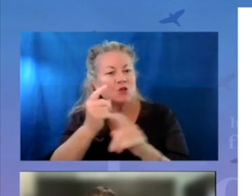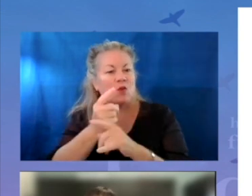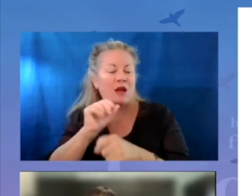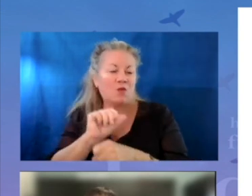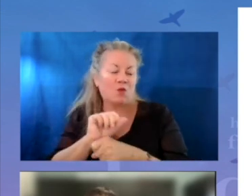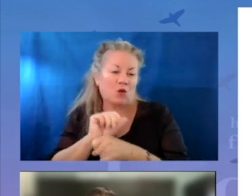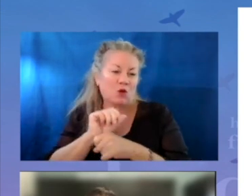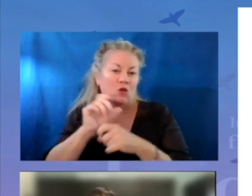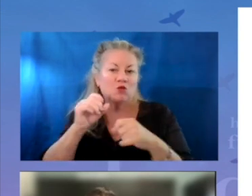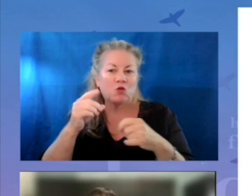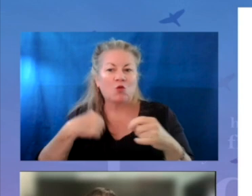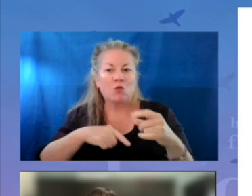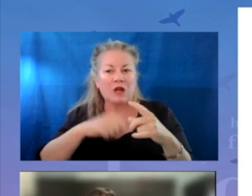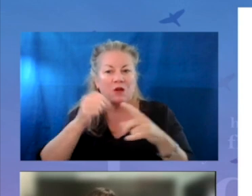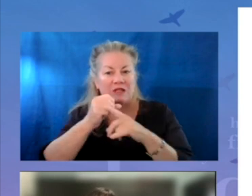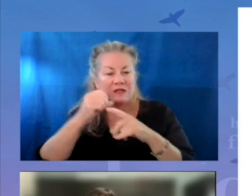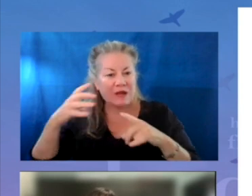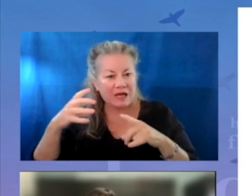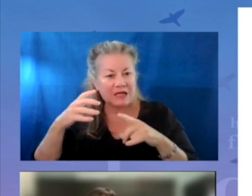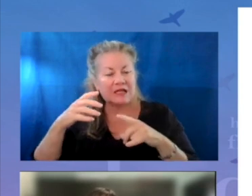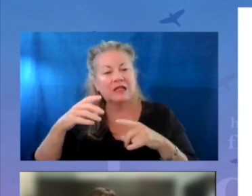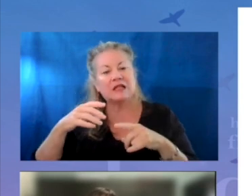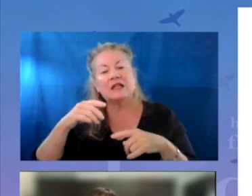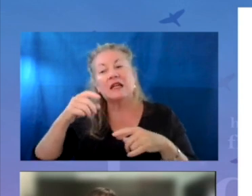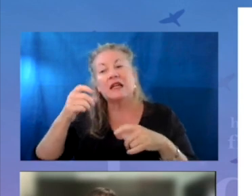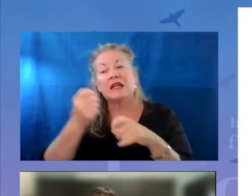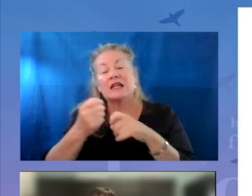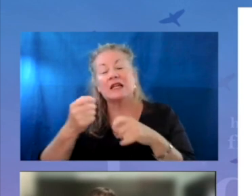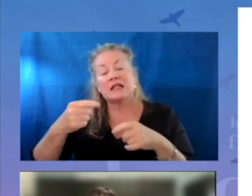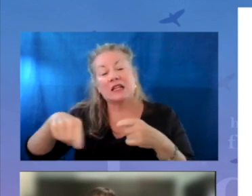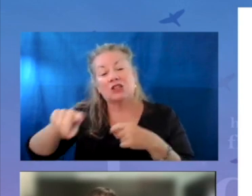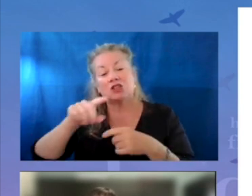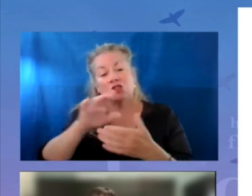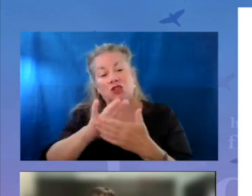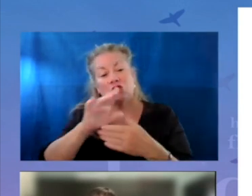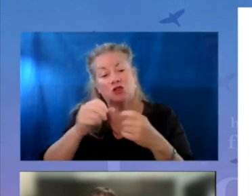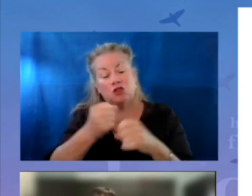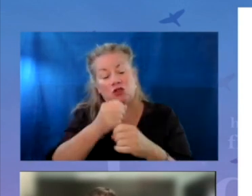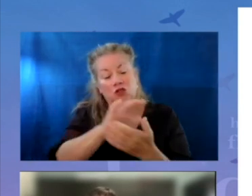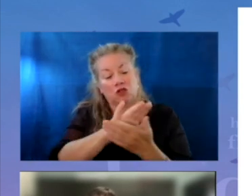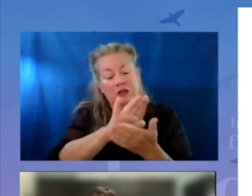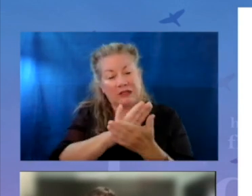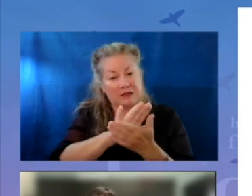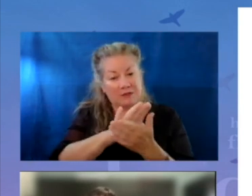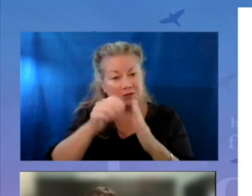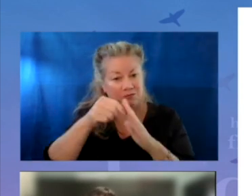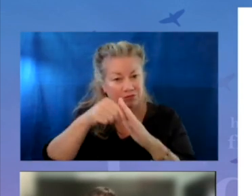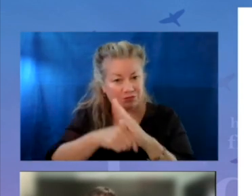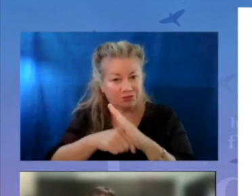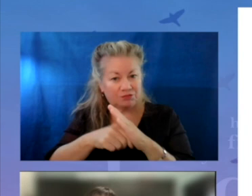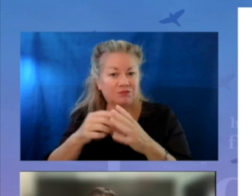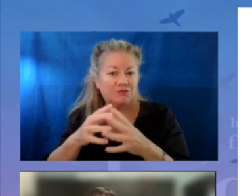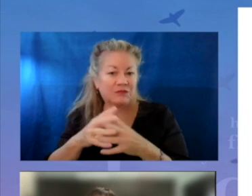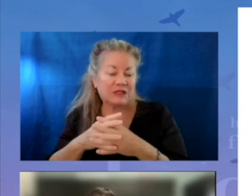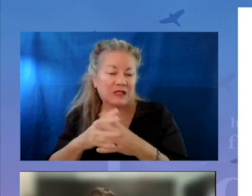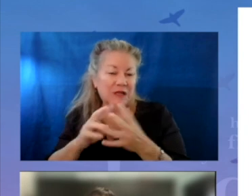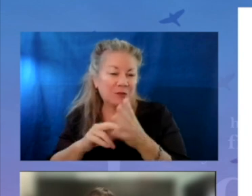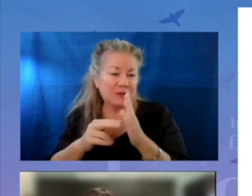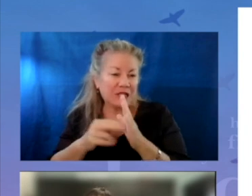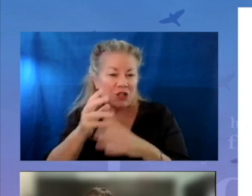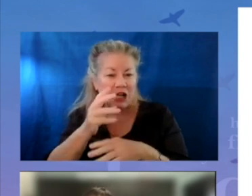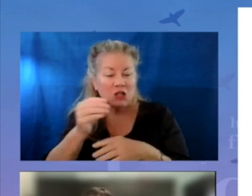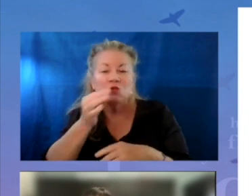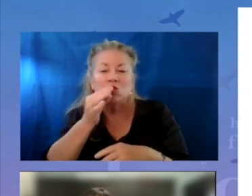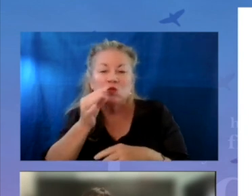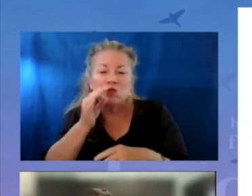the right work. So we are expanding next school year to include academic goal setting and deepening implementation. And then